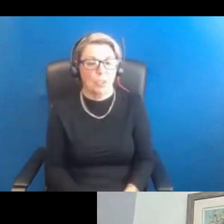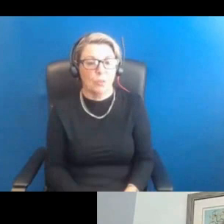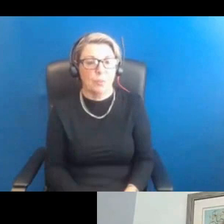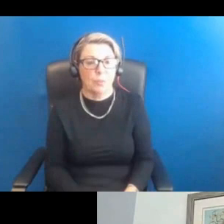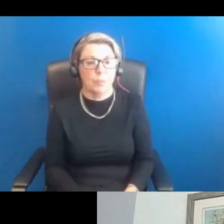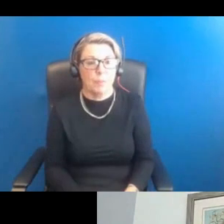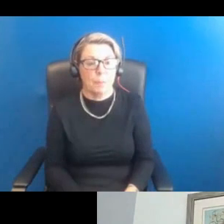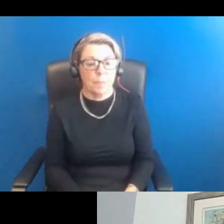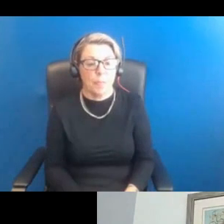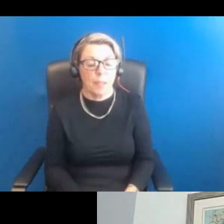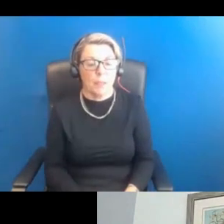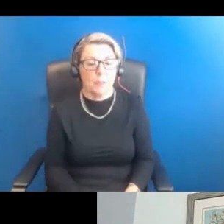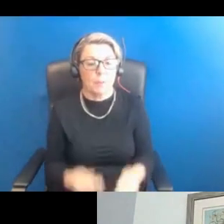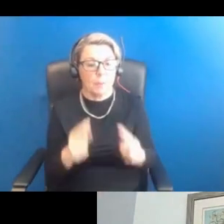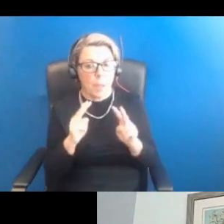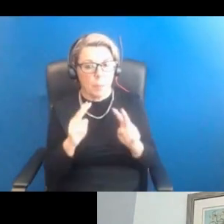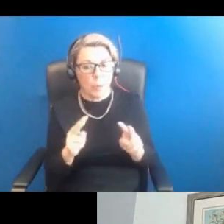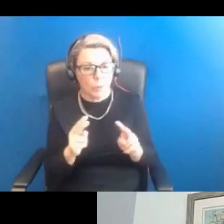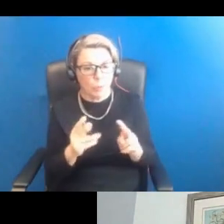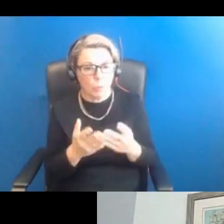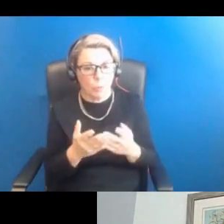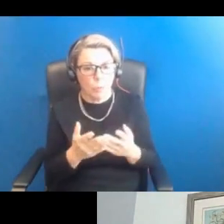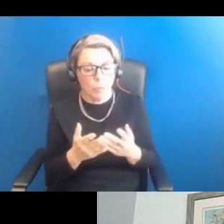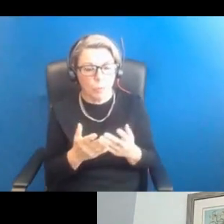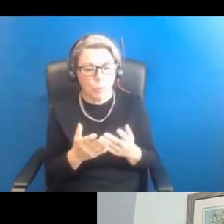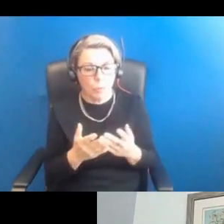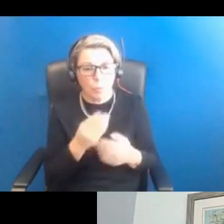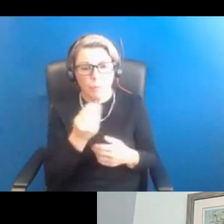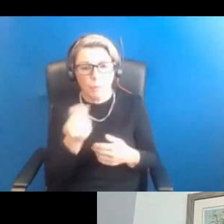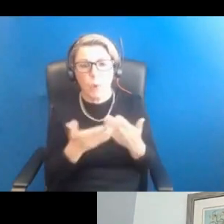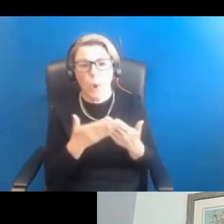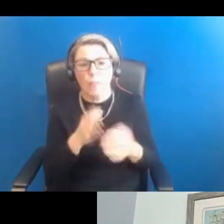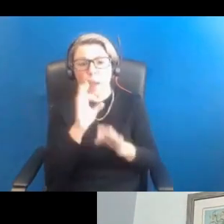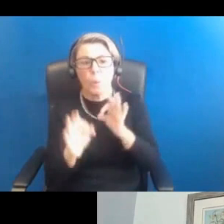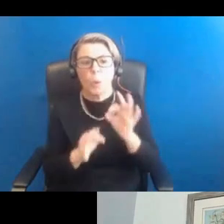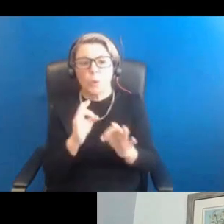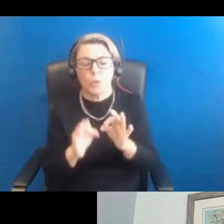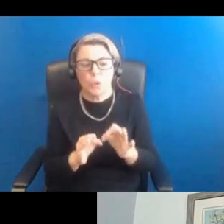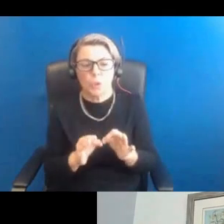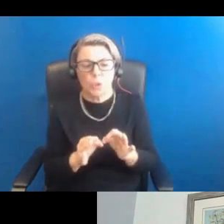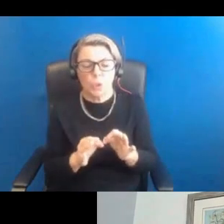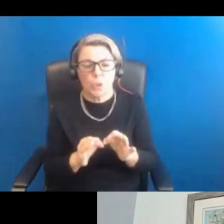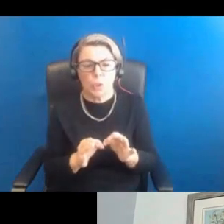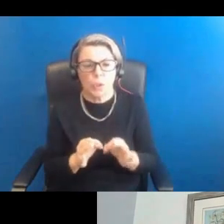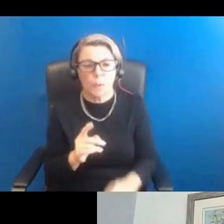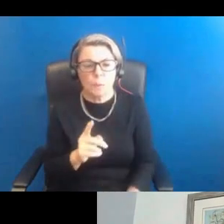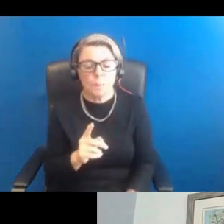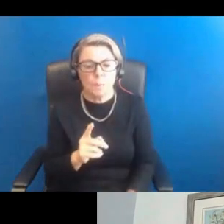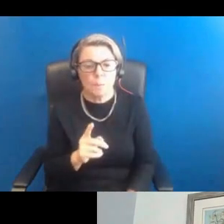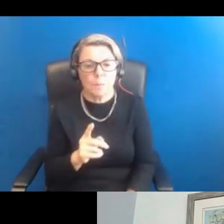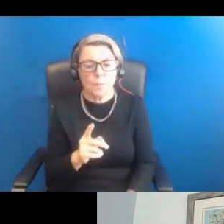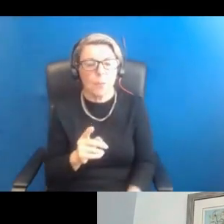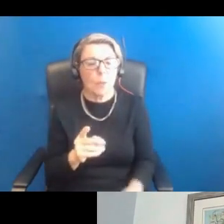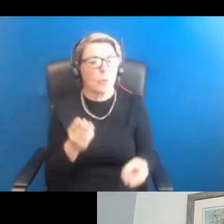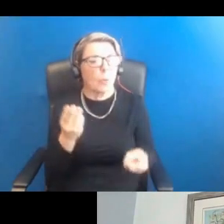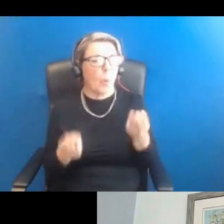And so I'm just looking, we've got a few other questions. And in fact, actually, while we're on the point of weight